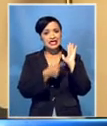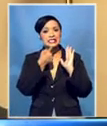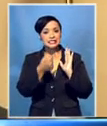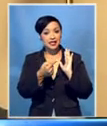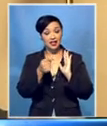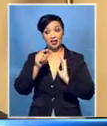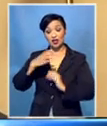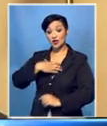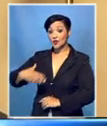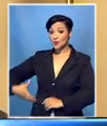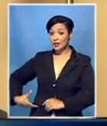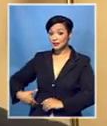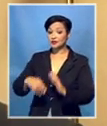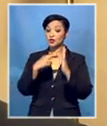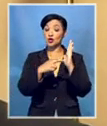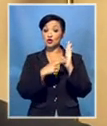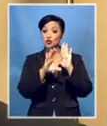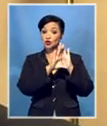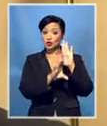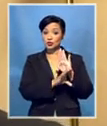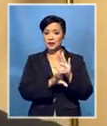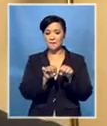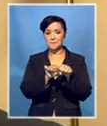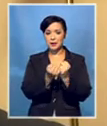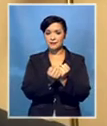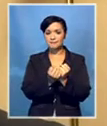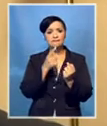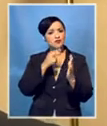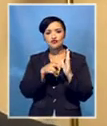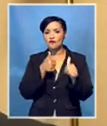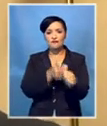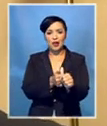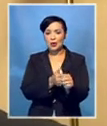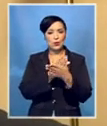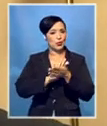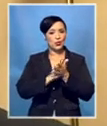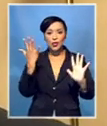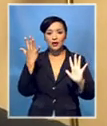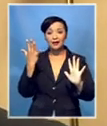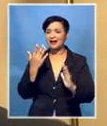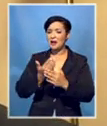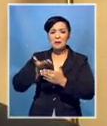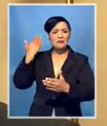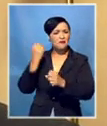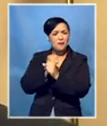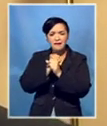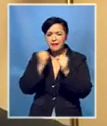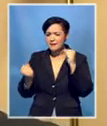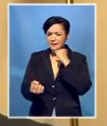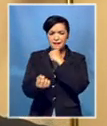prove is that the President has breached the Constitution, the laws of South Africa and his oath of office. Obviously we've never had